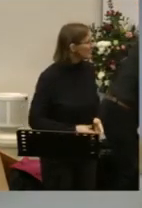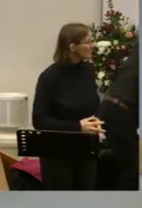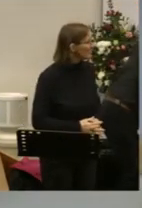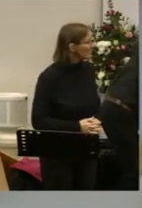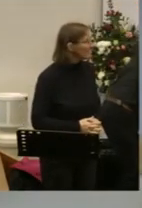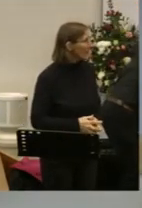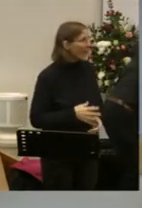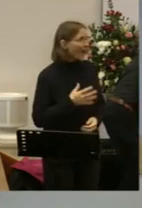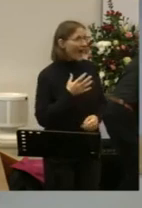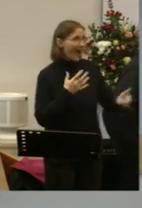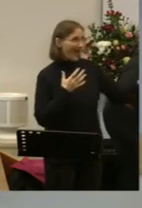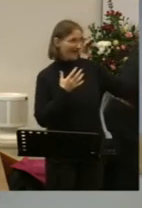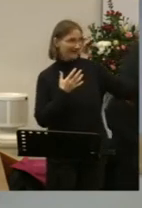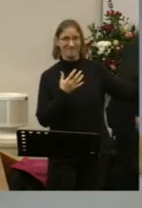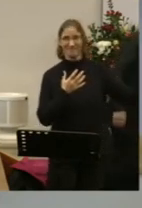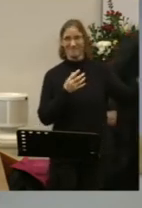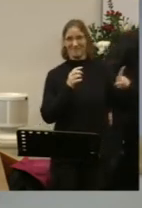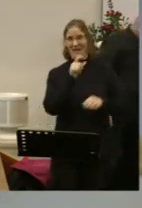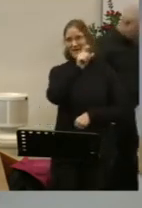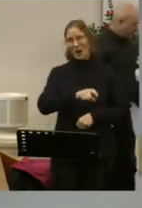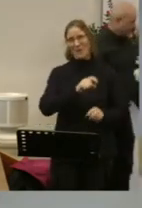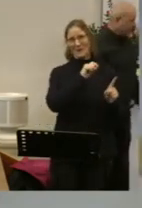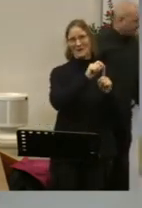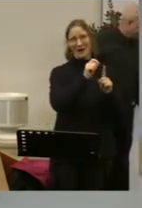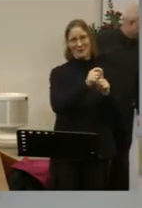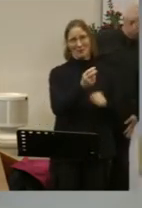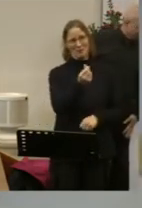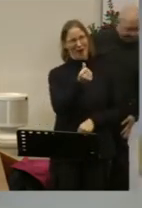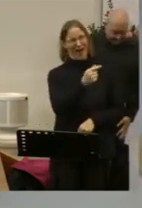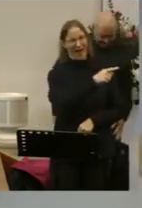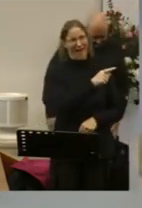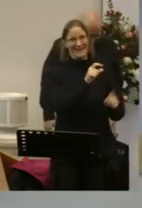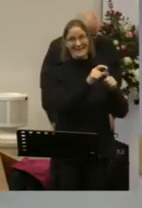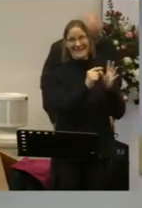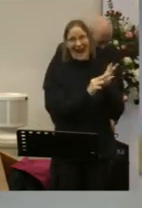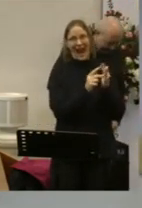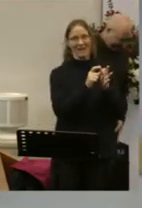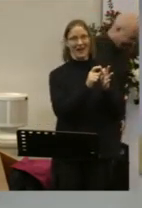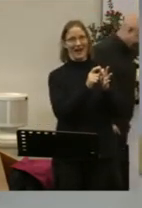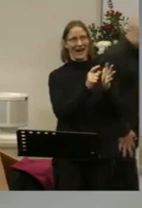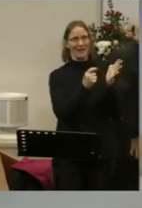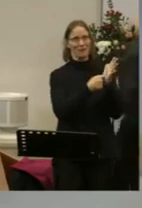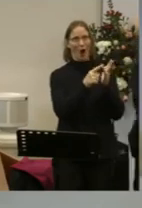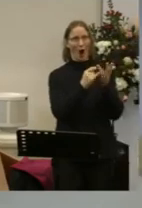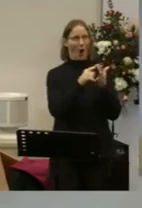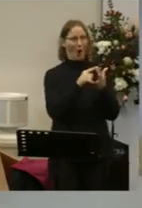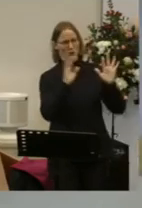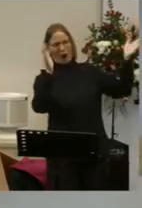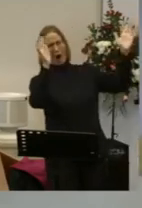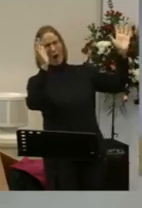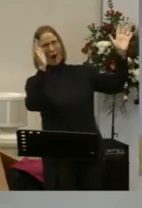special Something real special It's a rarity we get to see this guy on the stage But here he is It's David Rose Yes